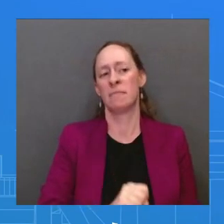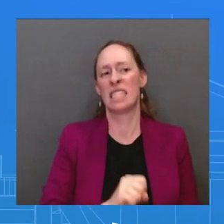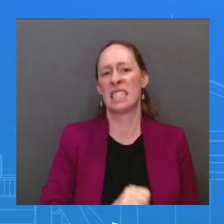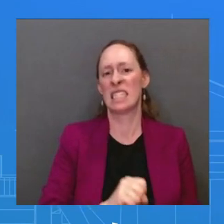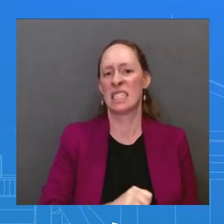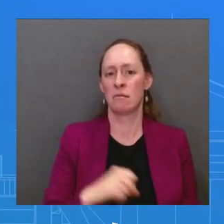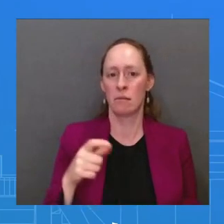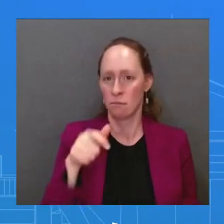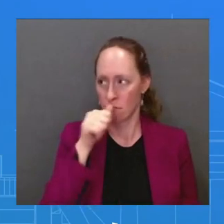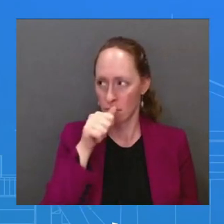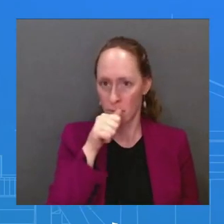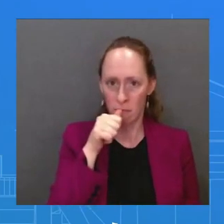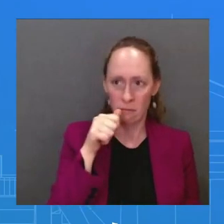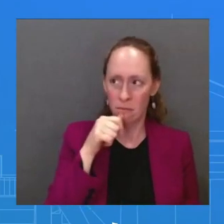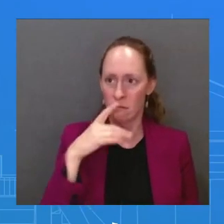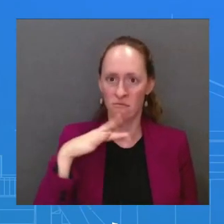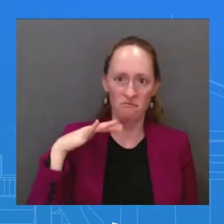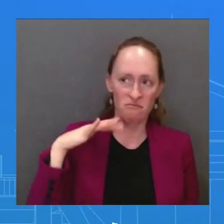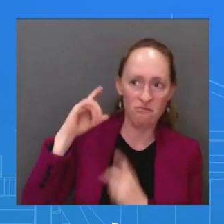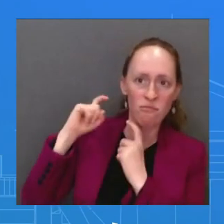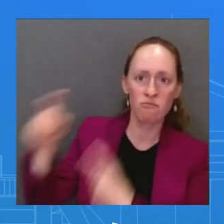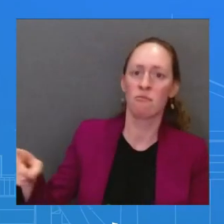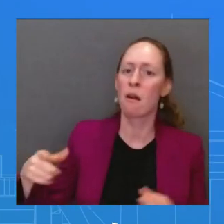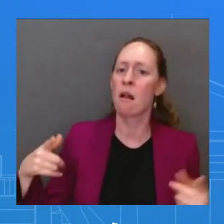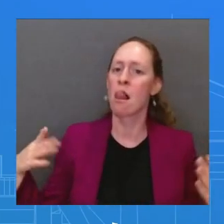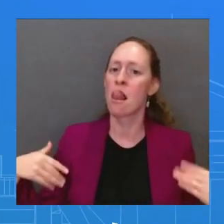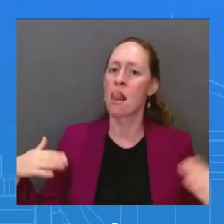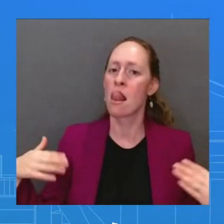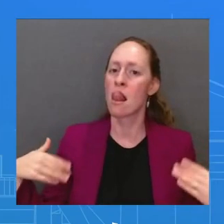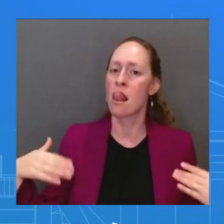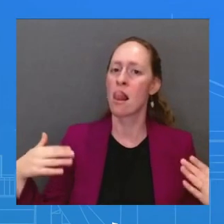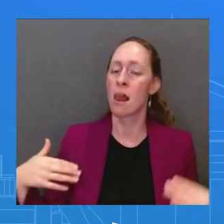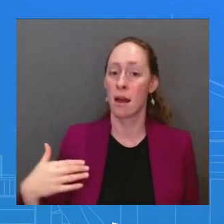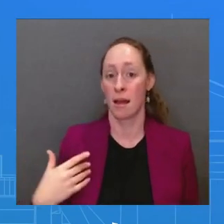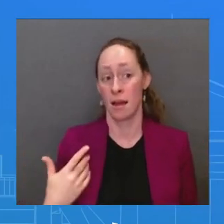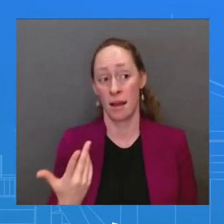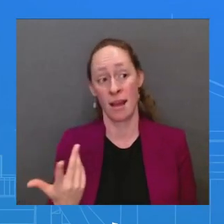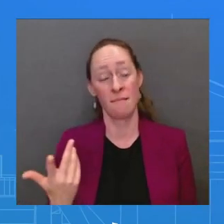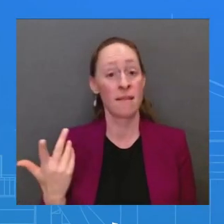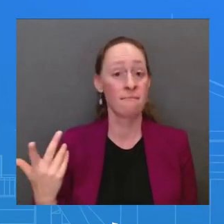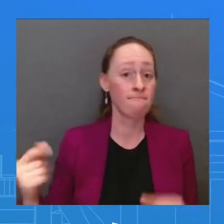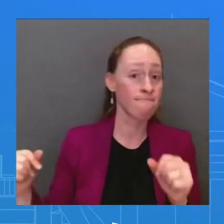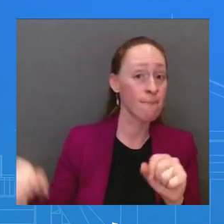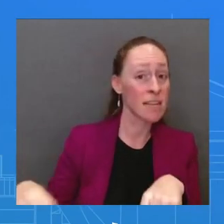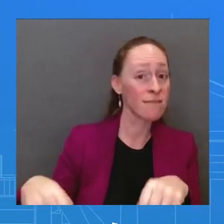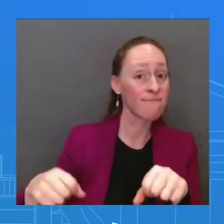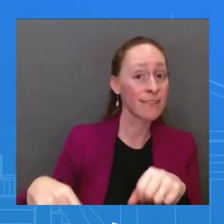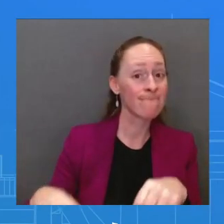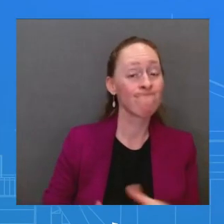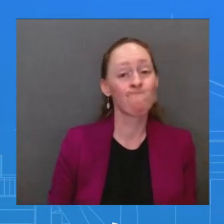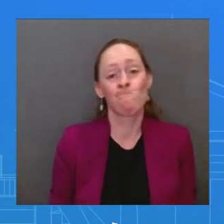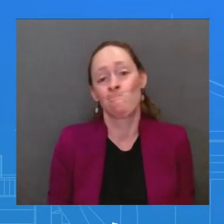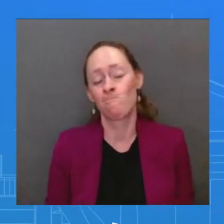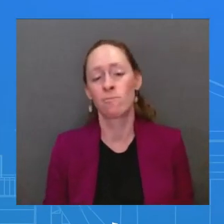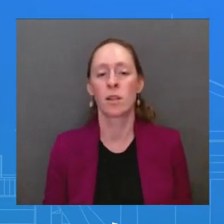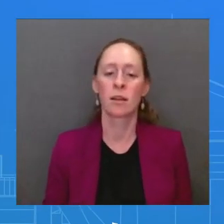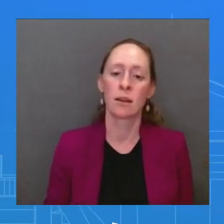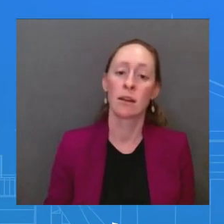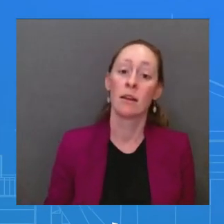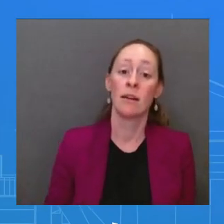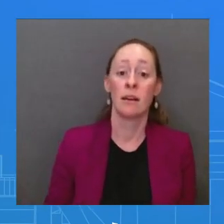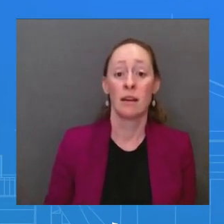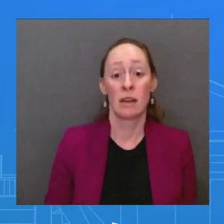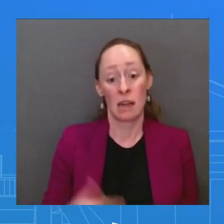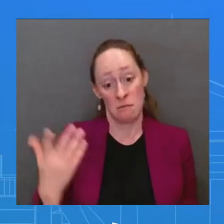war in Ukraine. I cannot predict to you what will happen at the end of this. I can only say that the discussions have been actively advancing, and the Russians